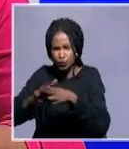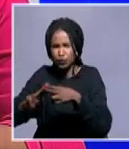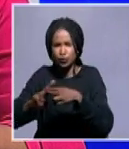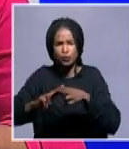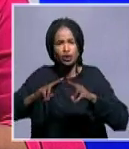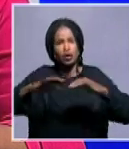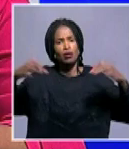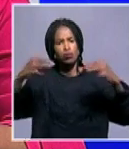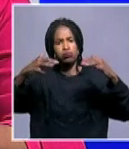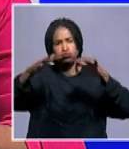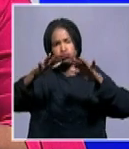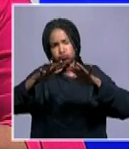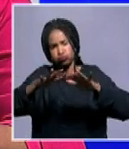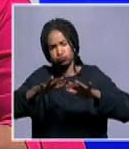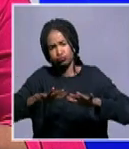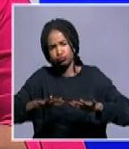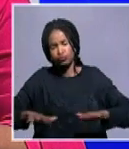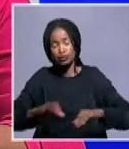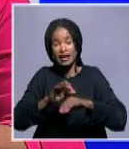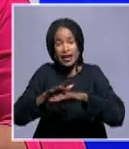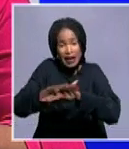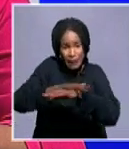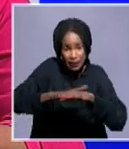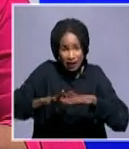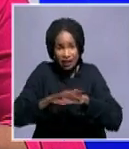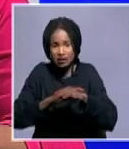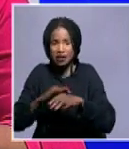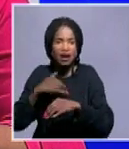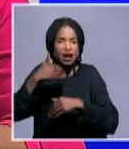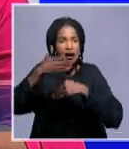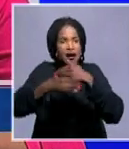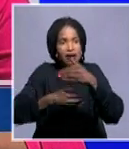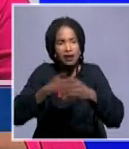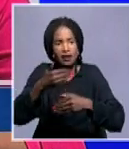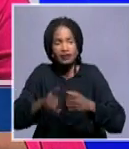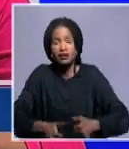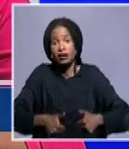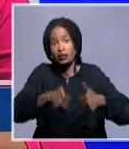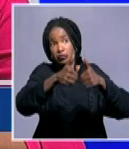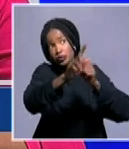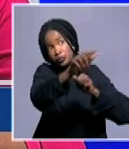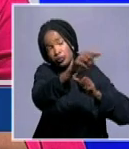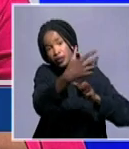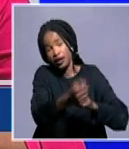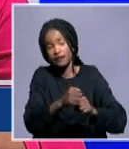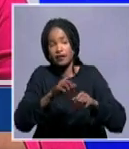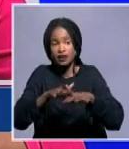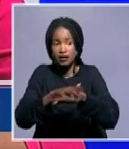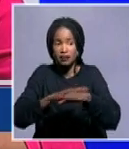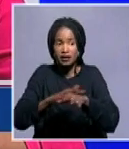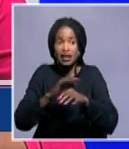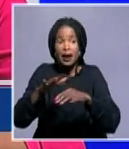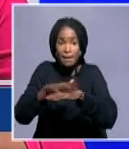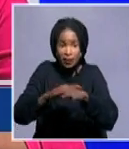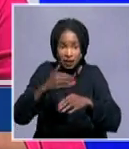situation in Madagascar. And I think we have not heard much about Madagascar because there's peace reigning. In fact, they are scheduled to have